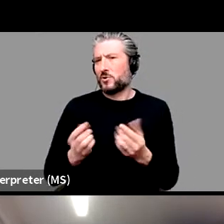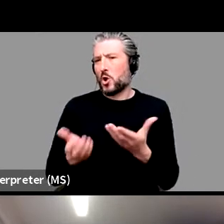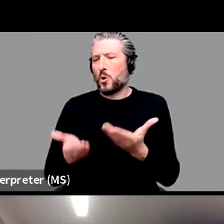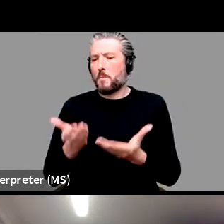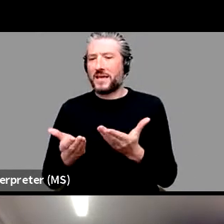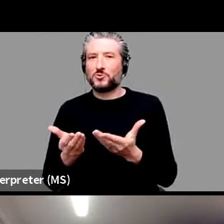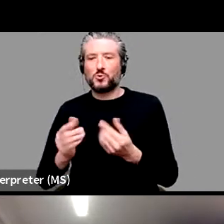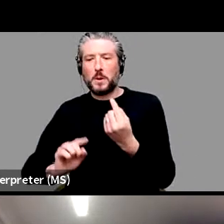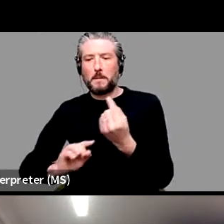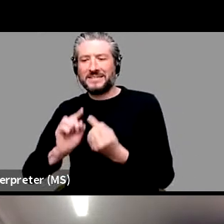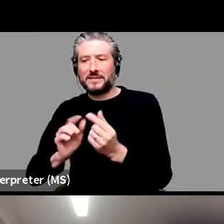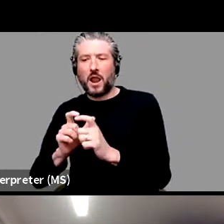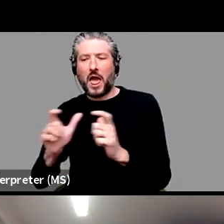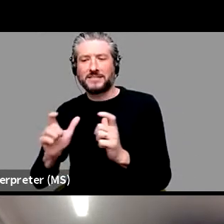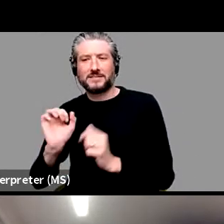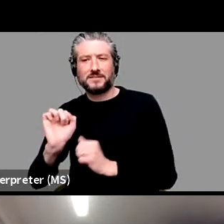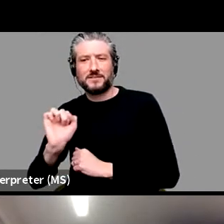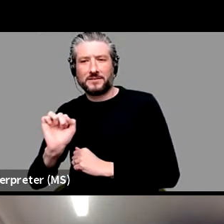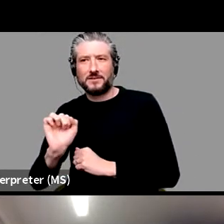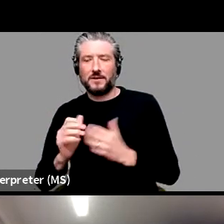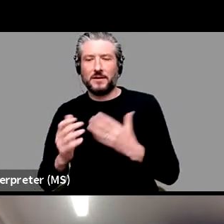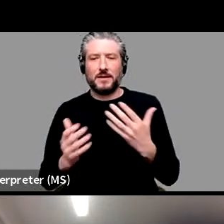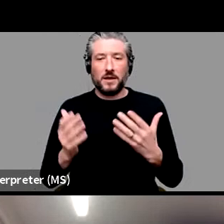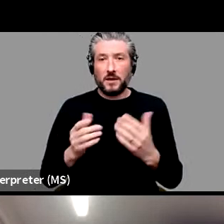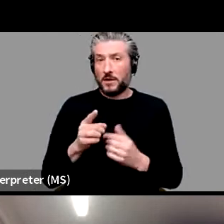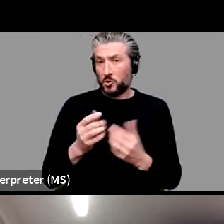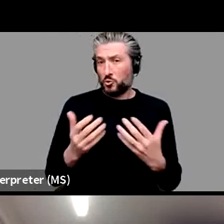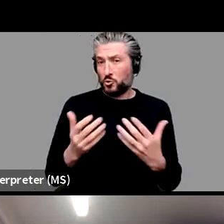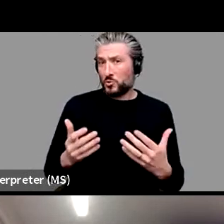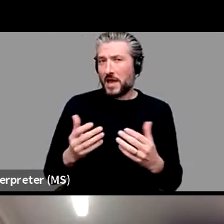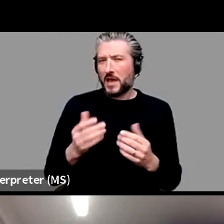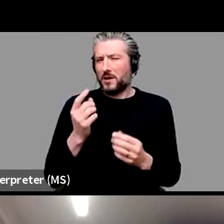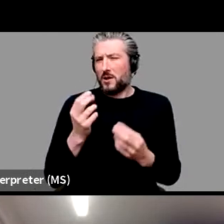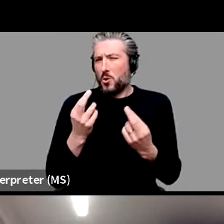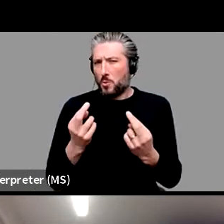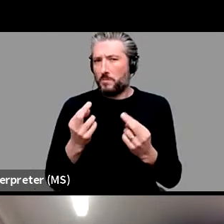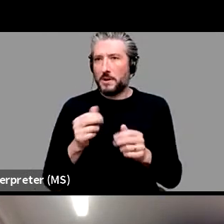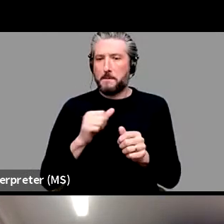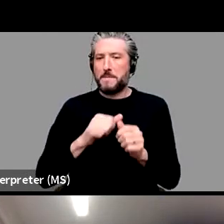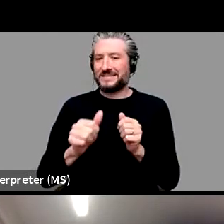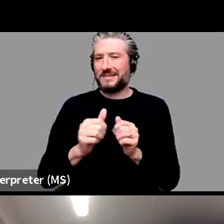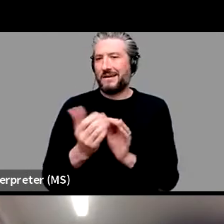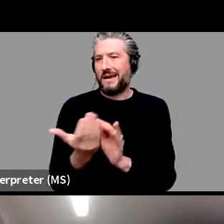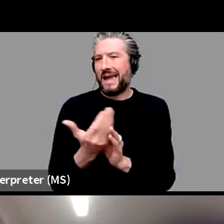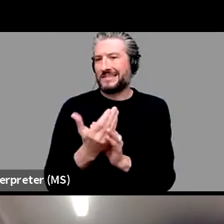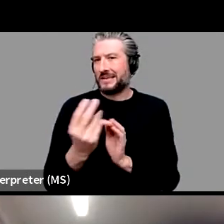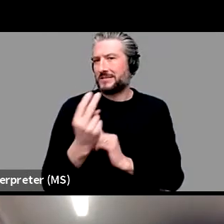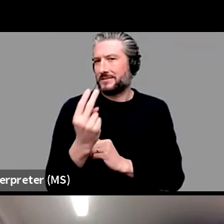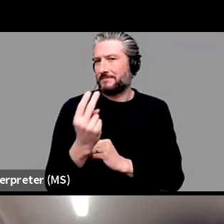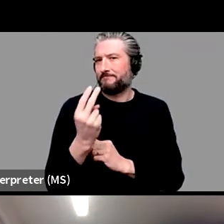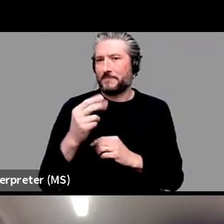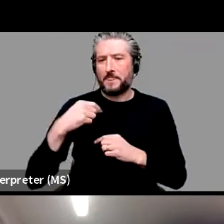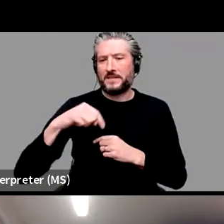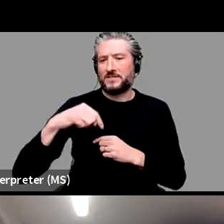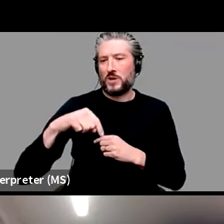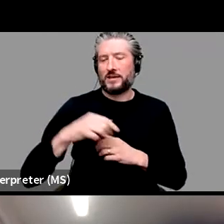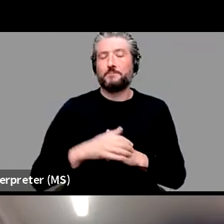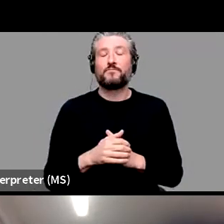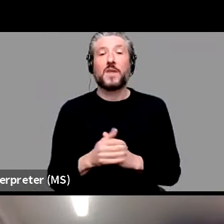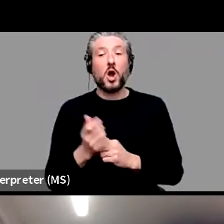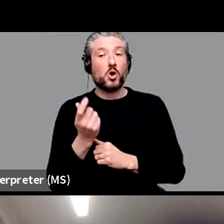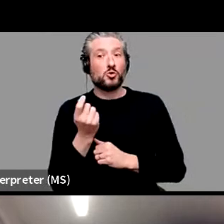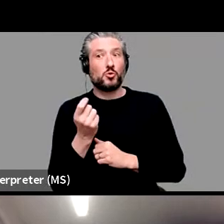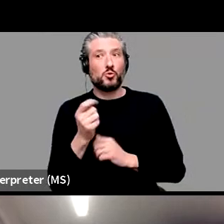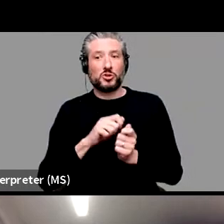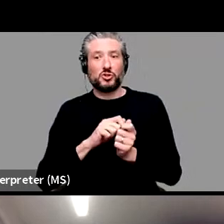but but otherwise, I think you should have better access this week. You should also be able to once once once you go into presentation mode, you should